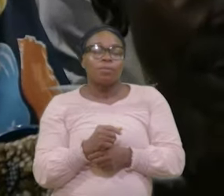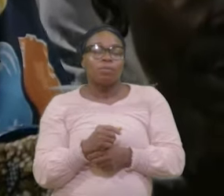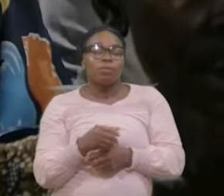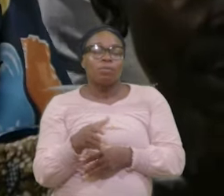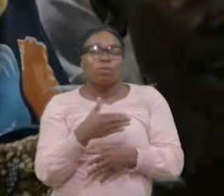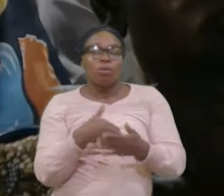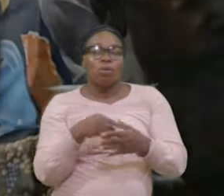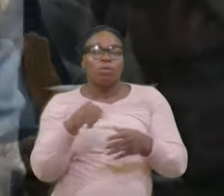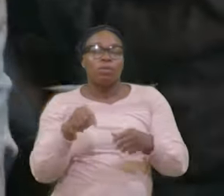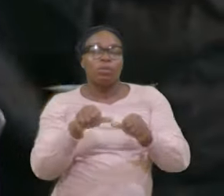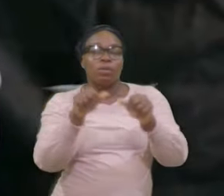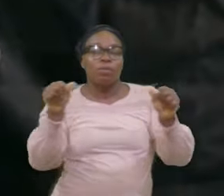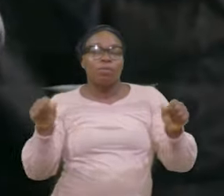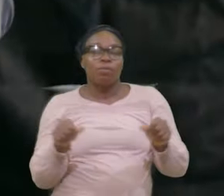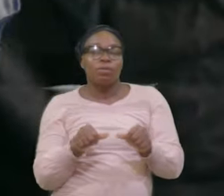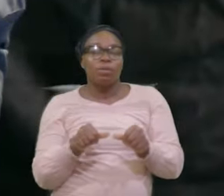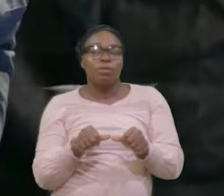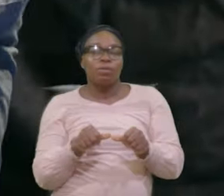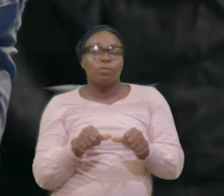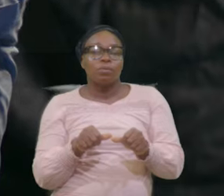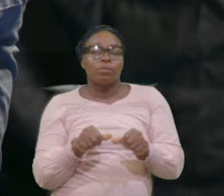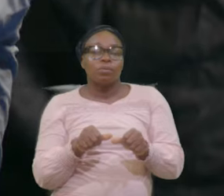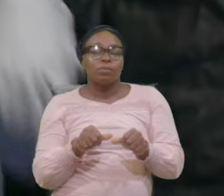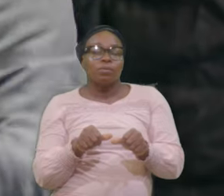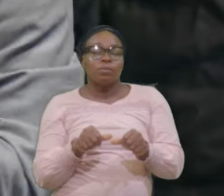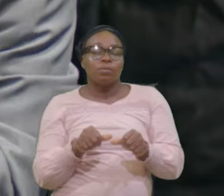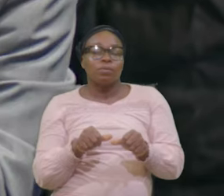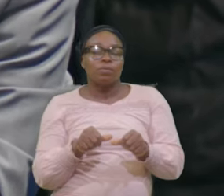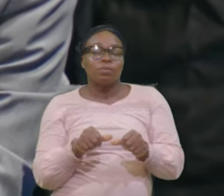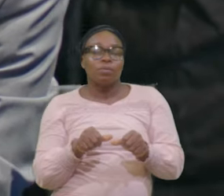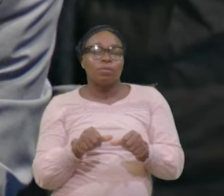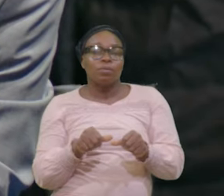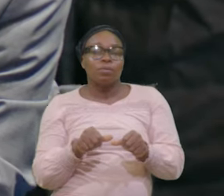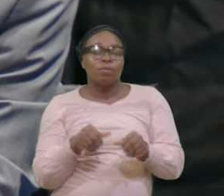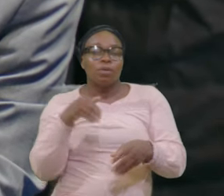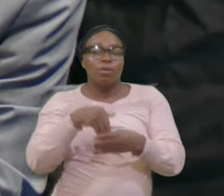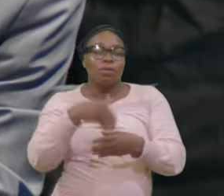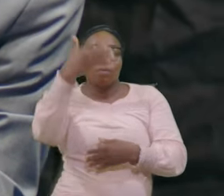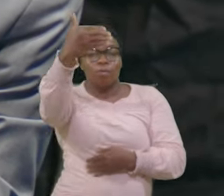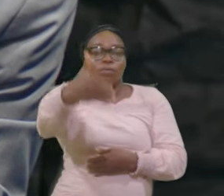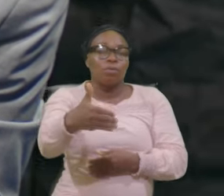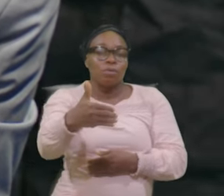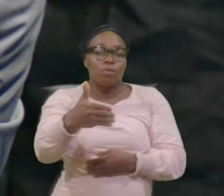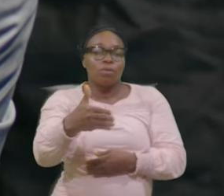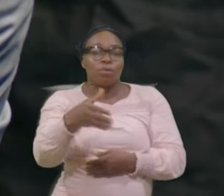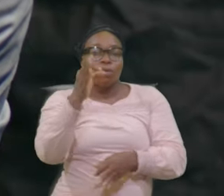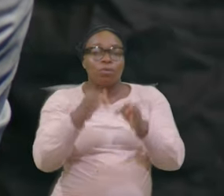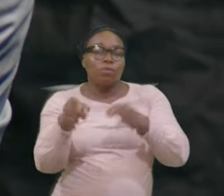Areas Watch Of The Line Directly In front Of Me Here If You Are Finished Can We See Your Flag Up